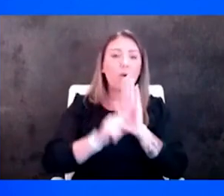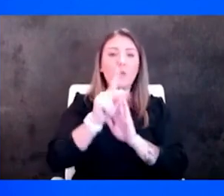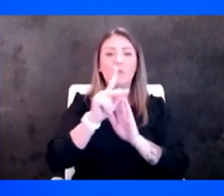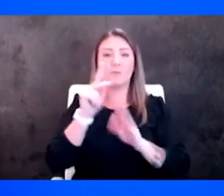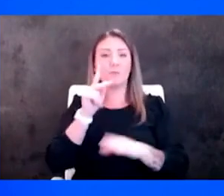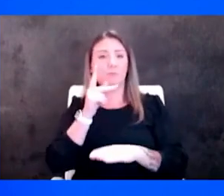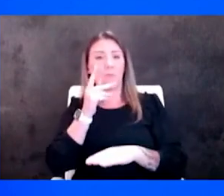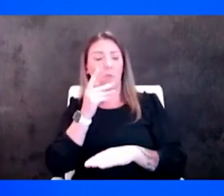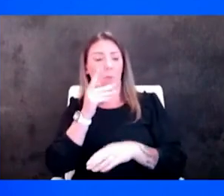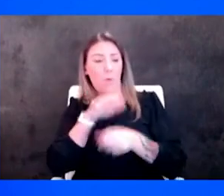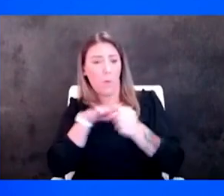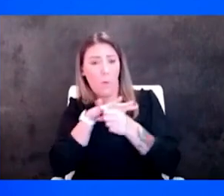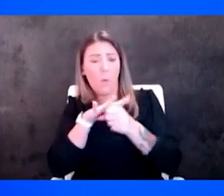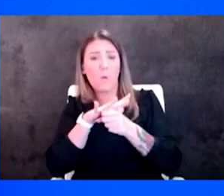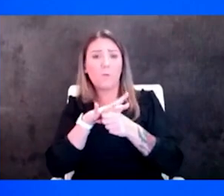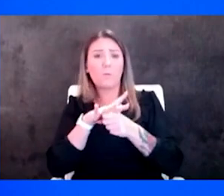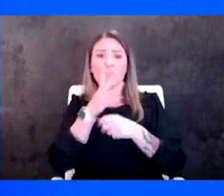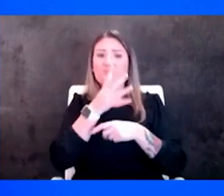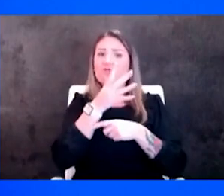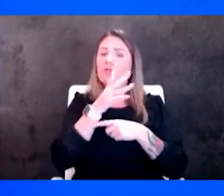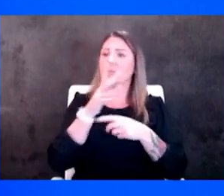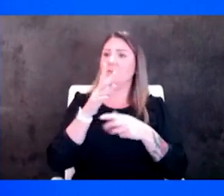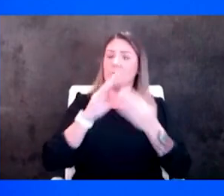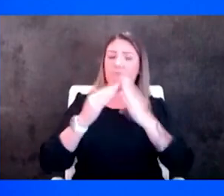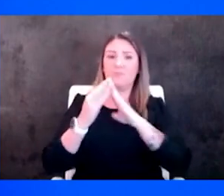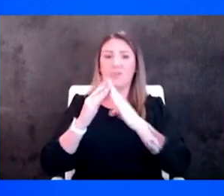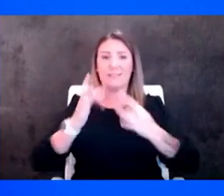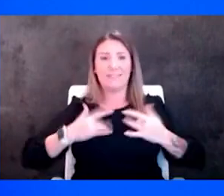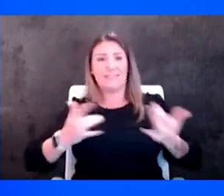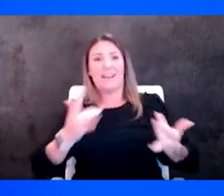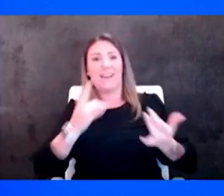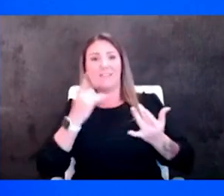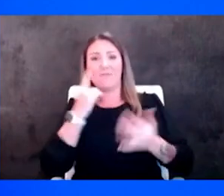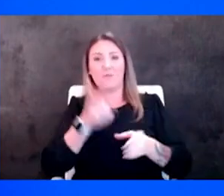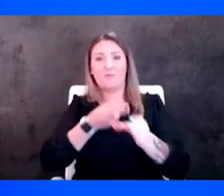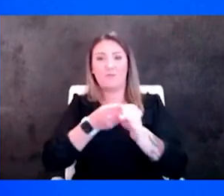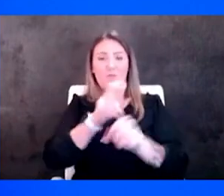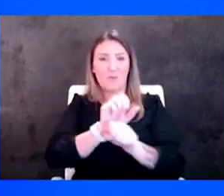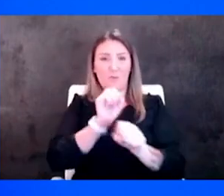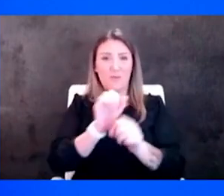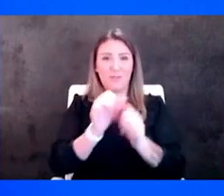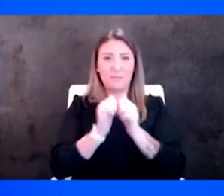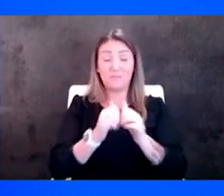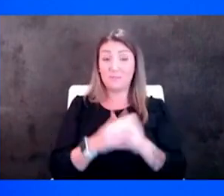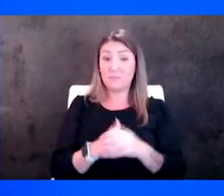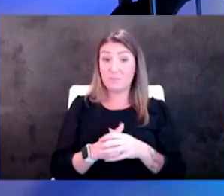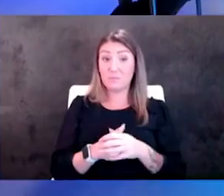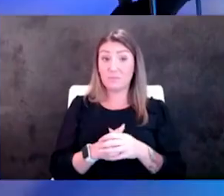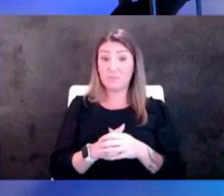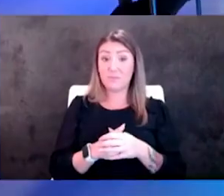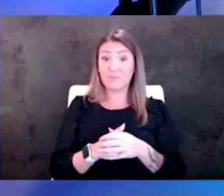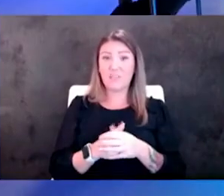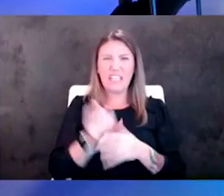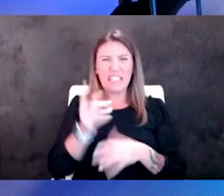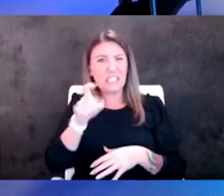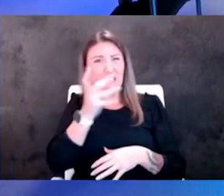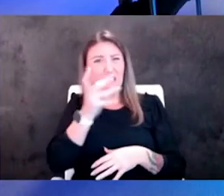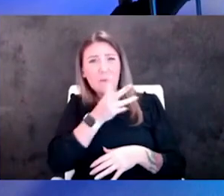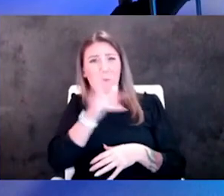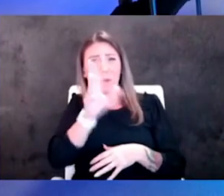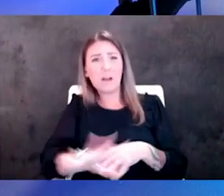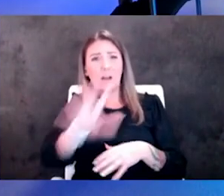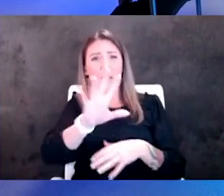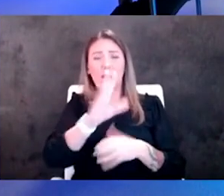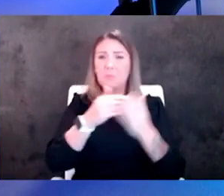they seem very excited to start joining us in our work yeah that that that is interesting so do you have to be in a rural area to be part of the care collaborative